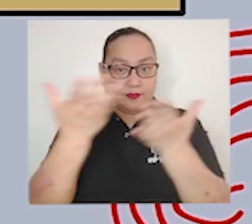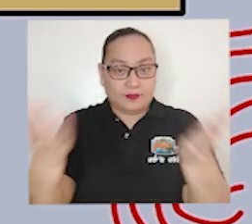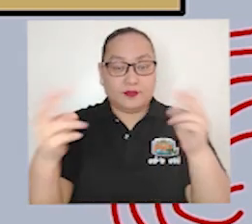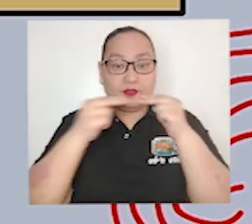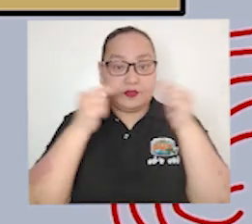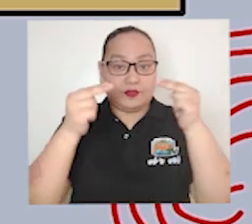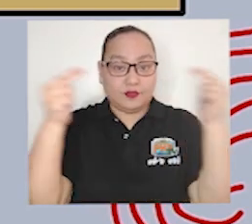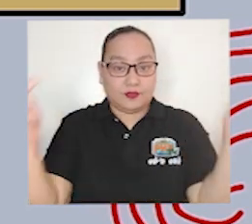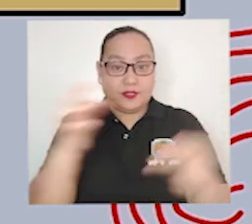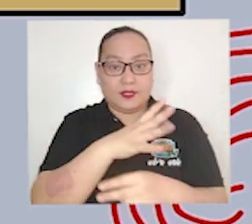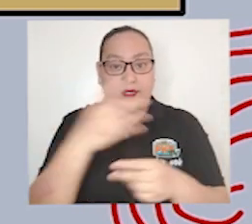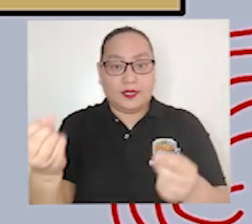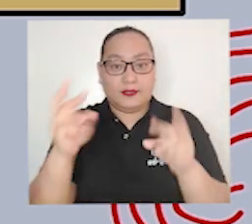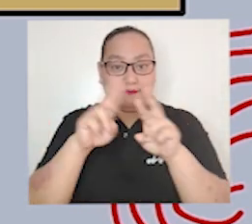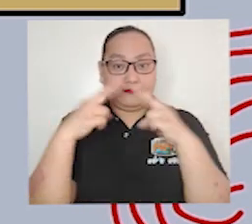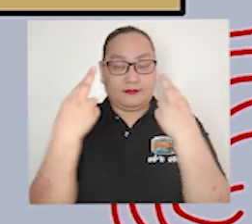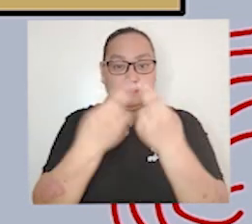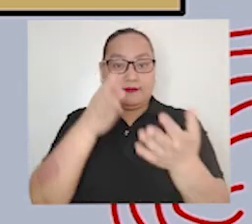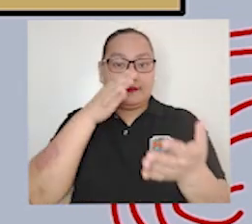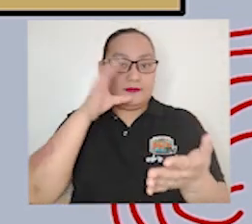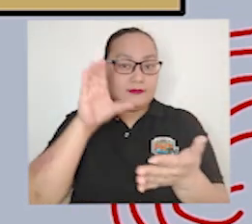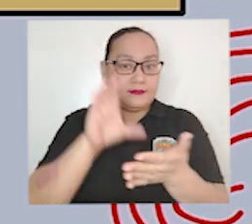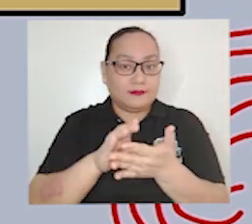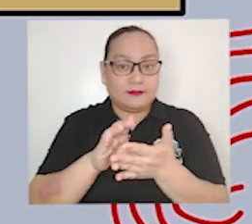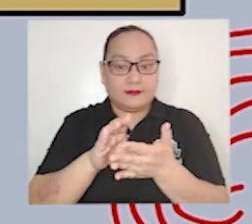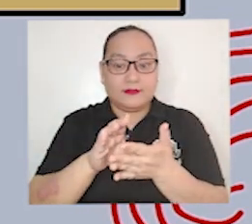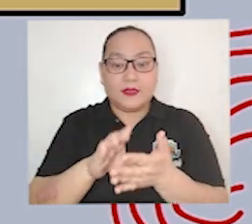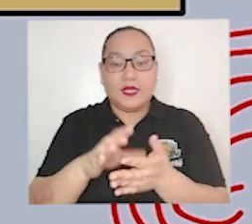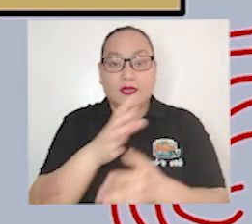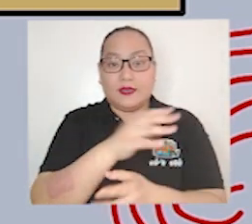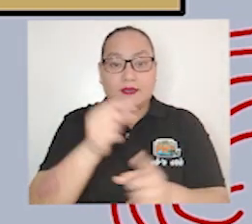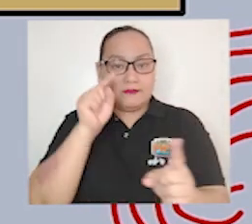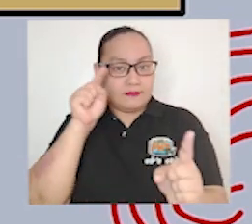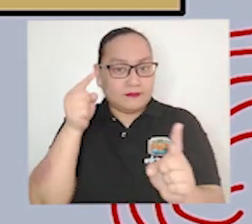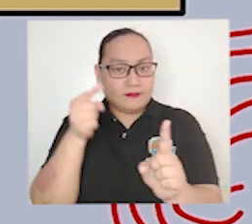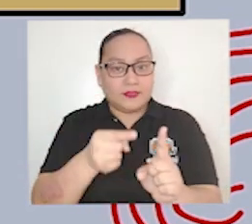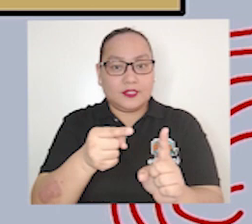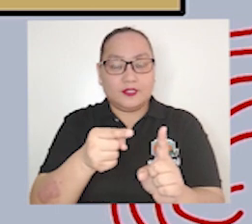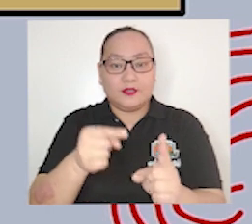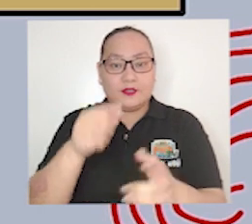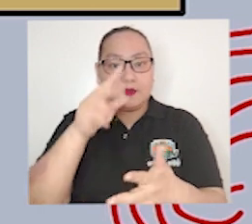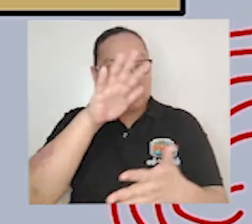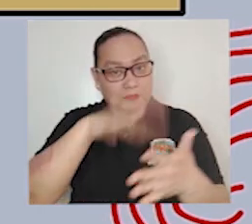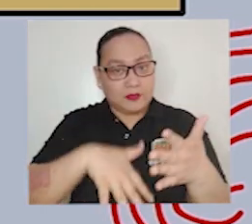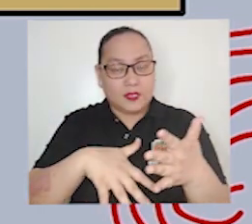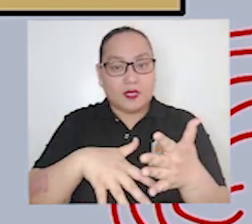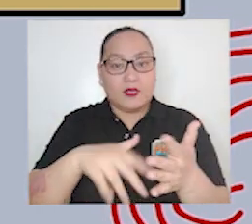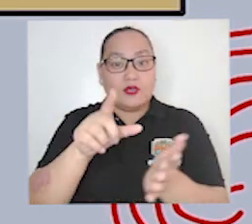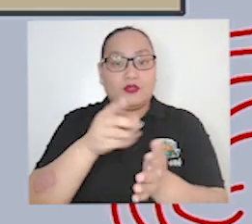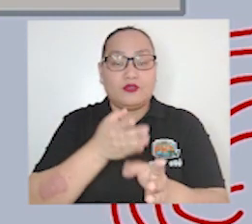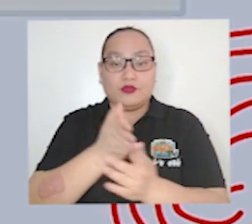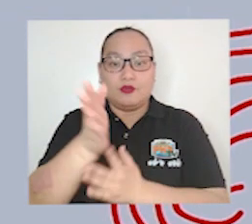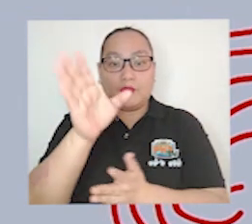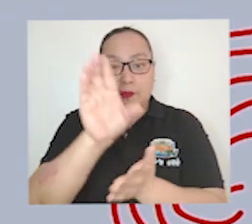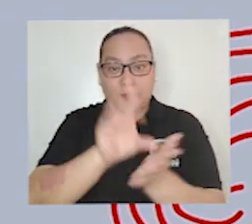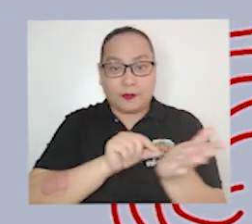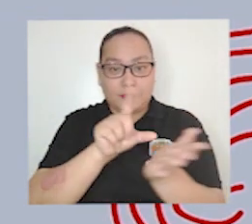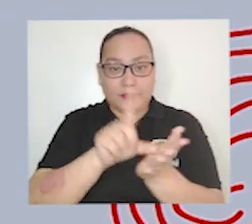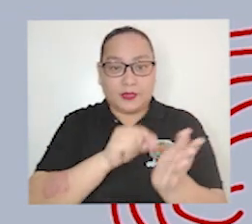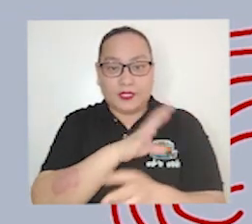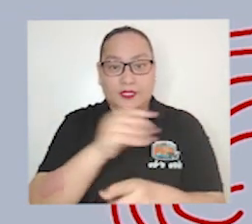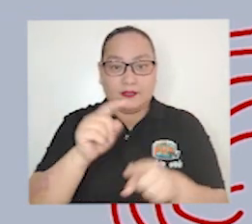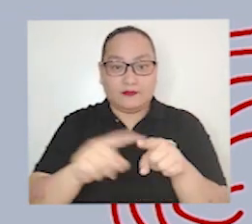distribution of news and related commentary and feature materials through print and electronic media